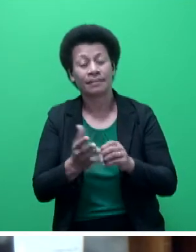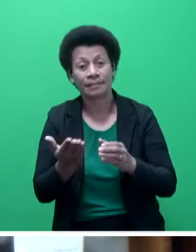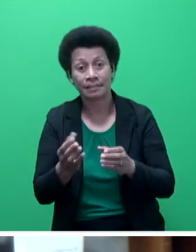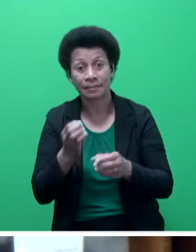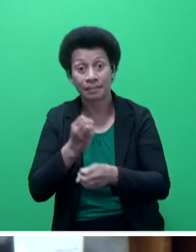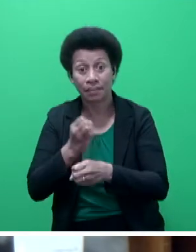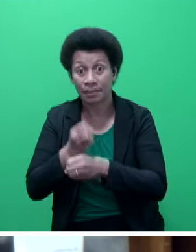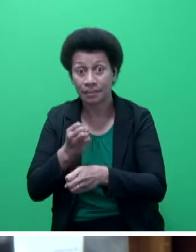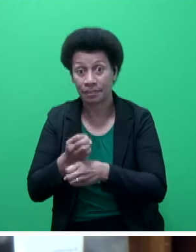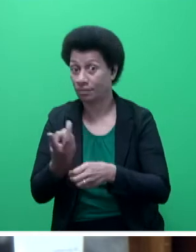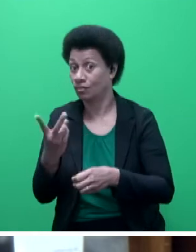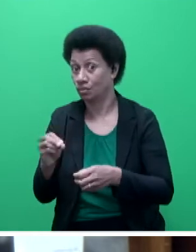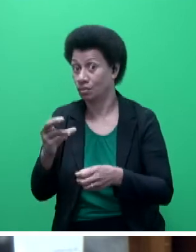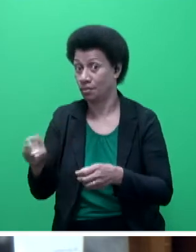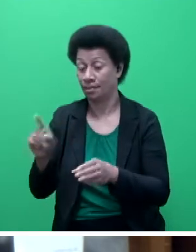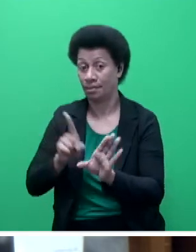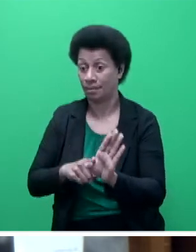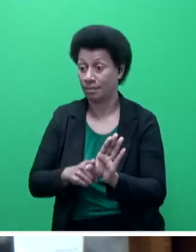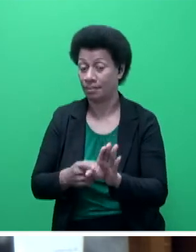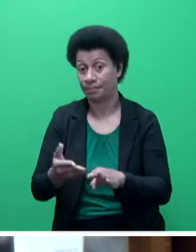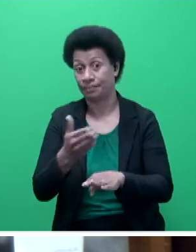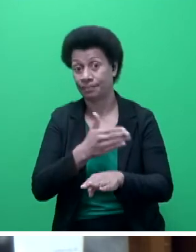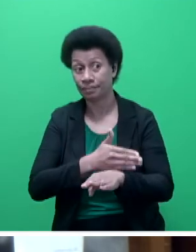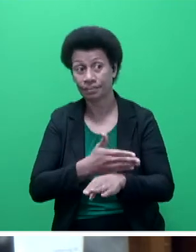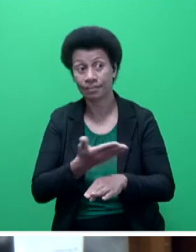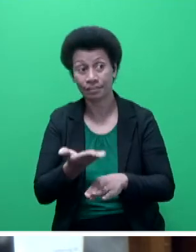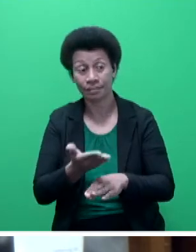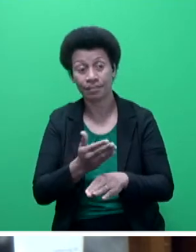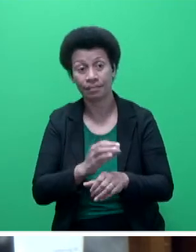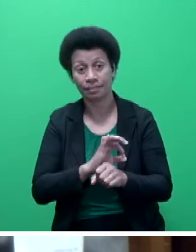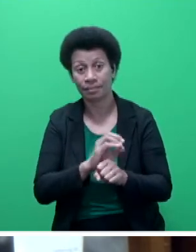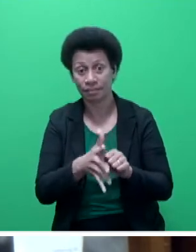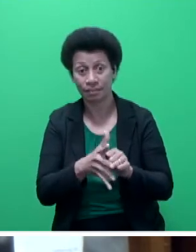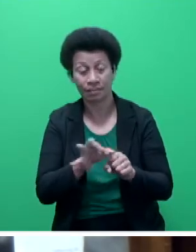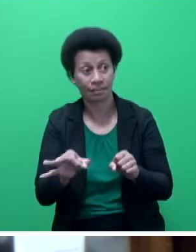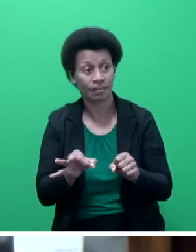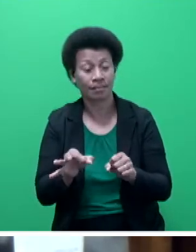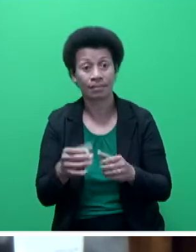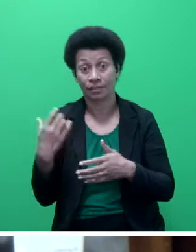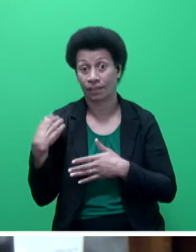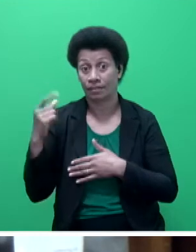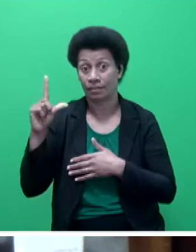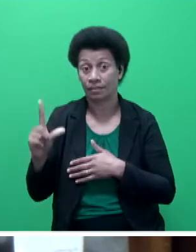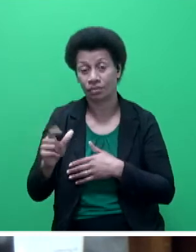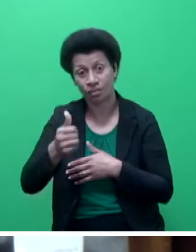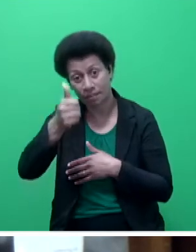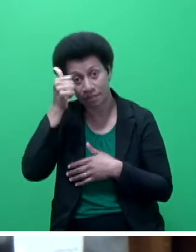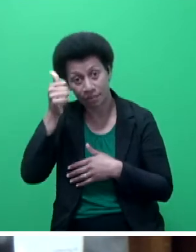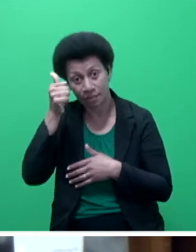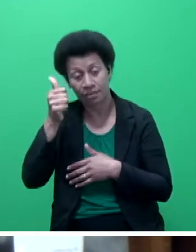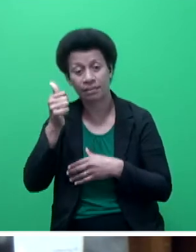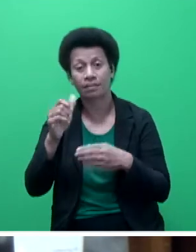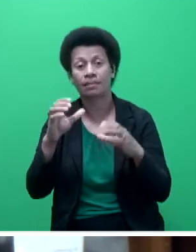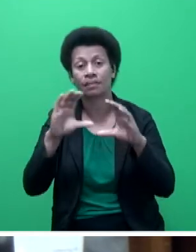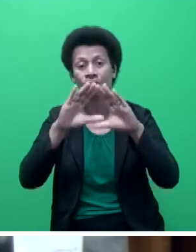20 in 20 years. Mr Speaker, sir, I would also like to take this opportunity officially to apologise to the World Bank,